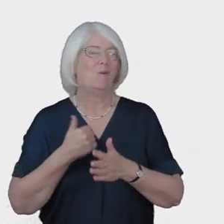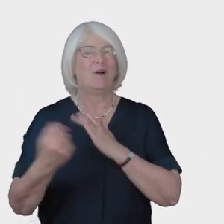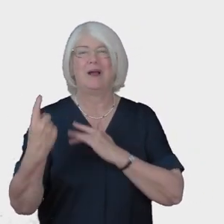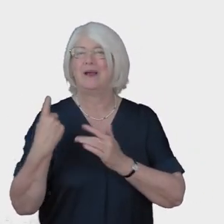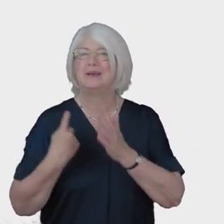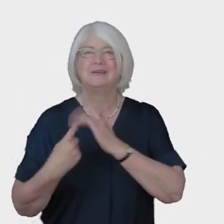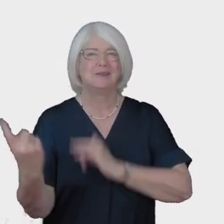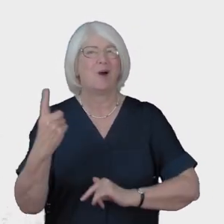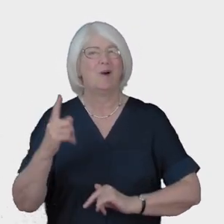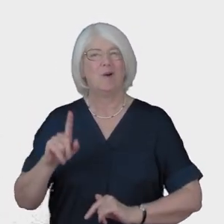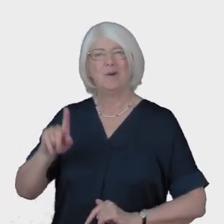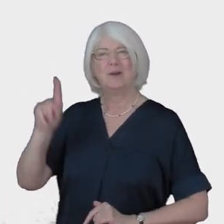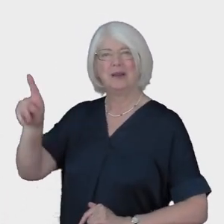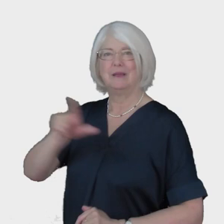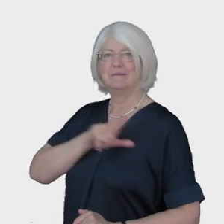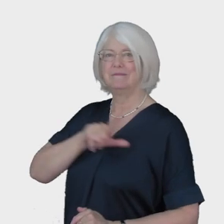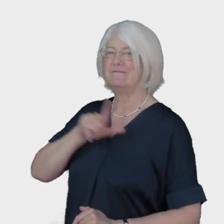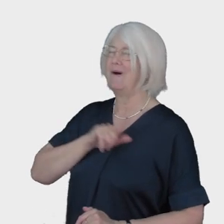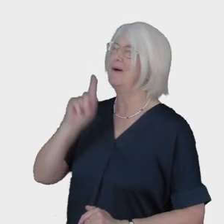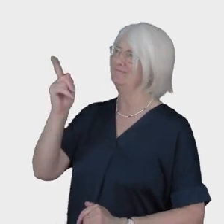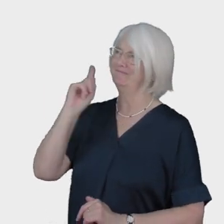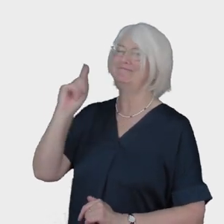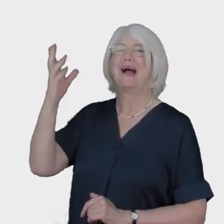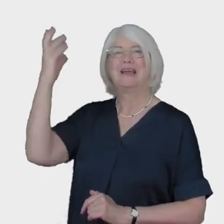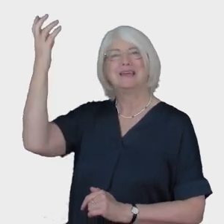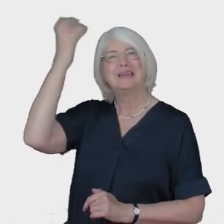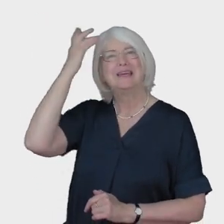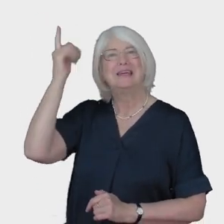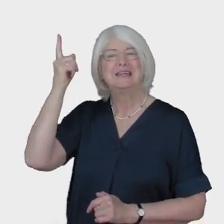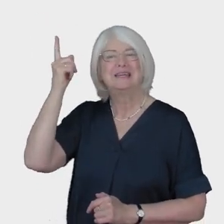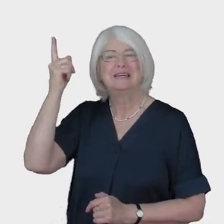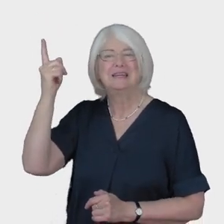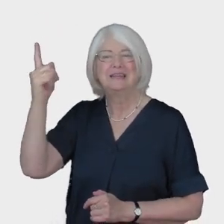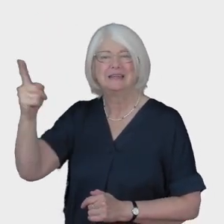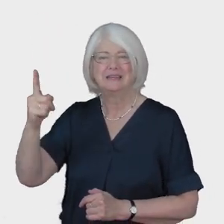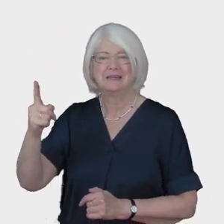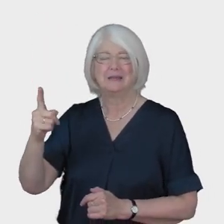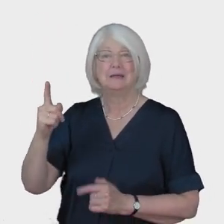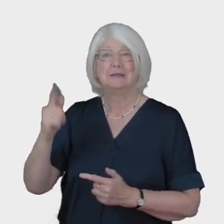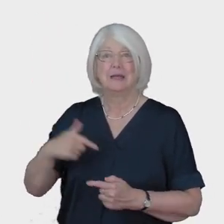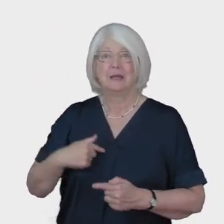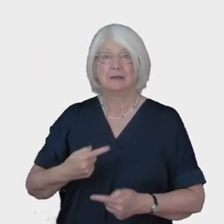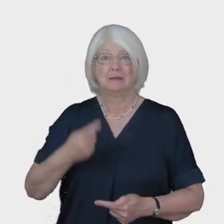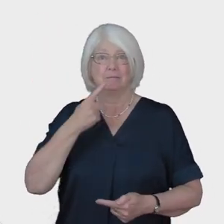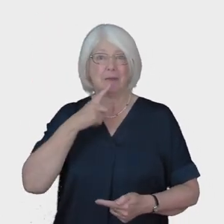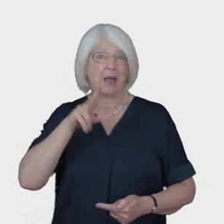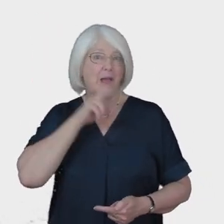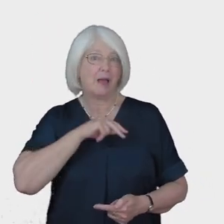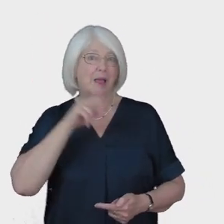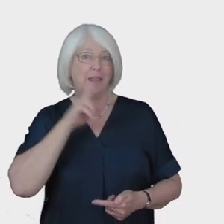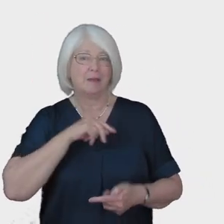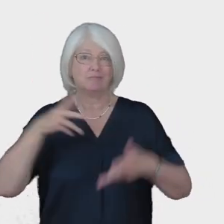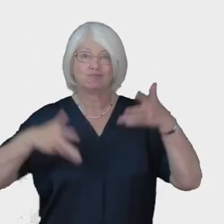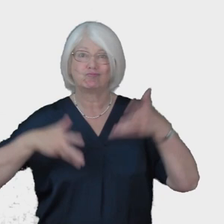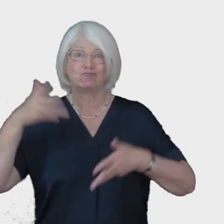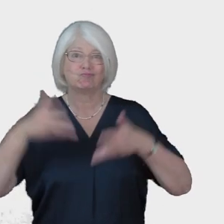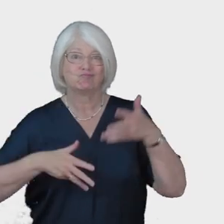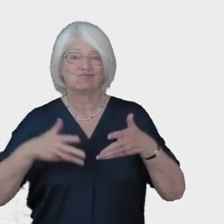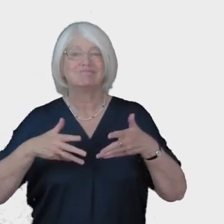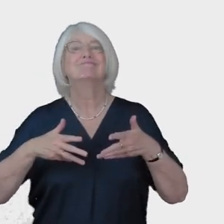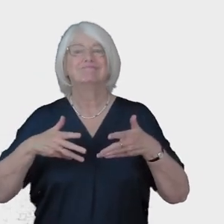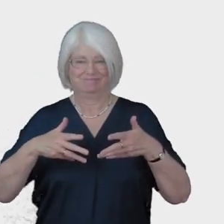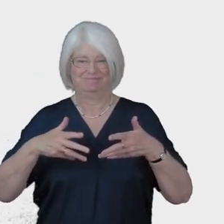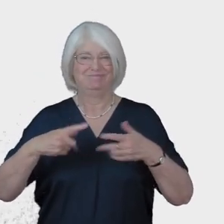only for my King Take my lips, let